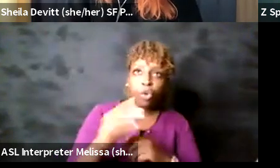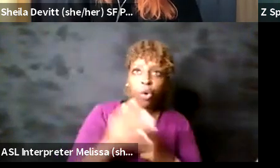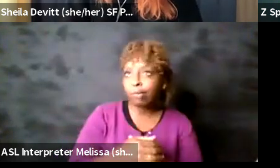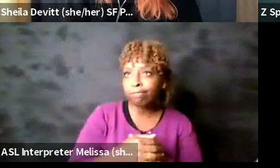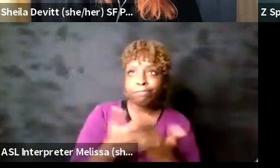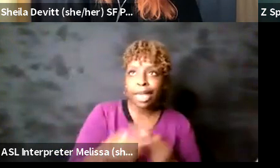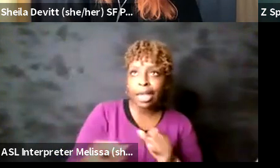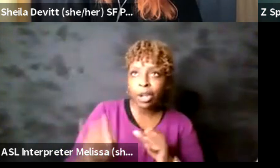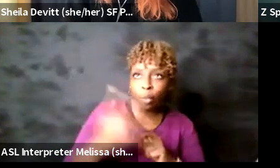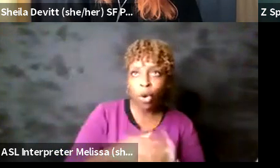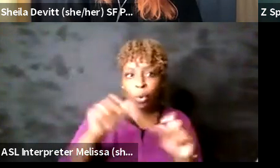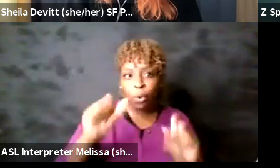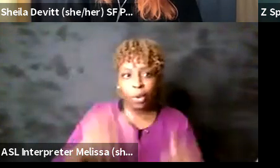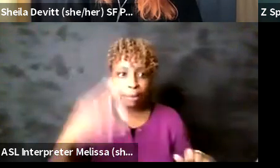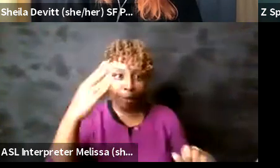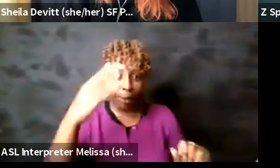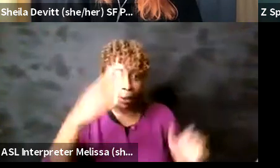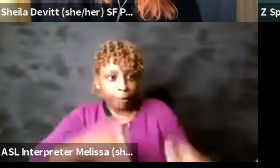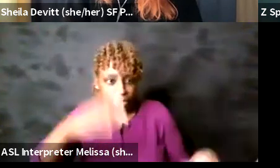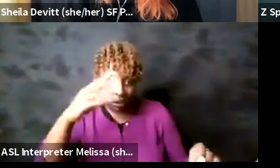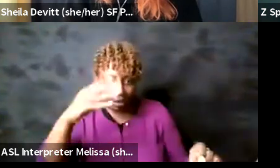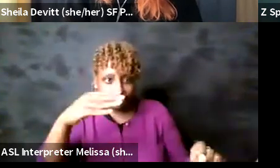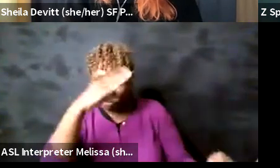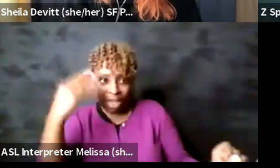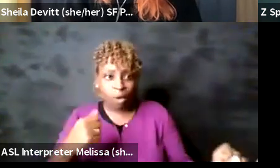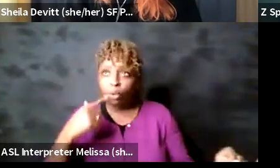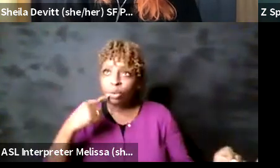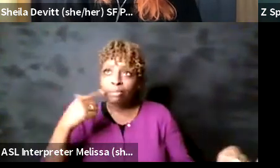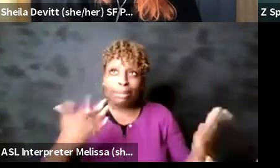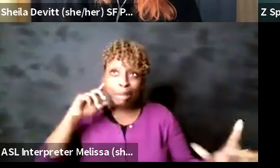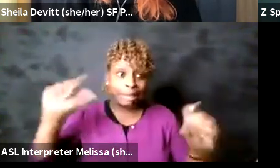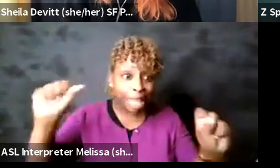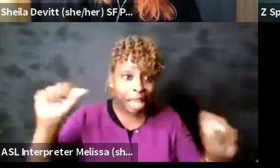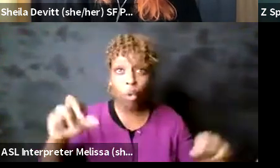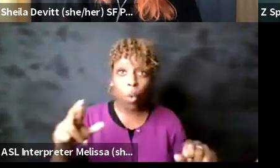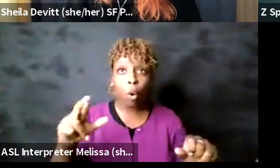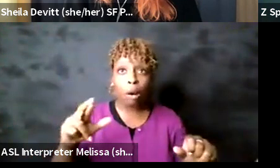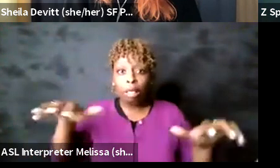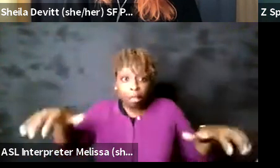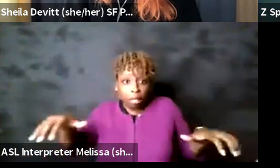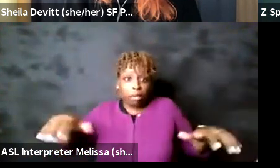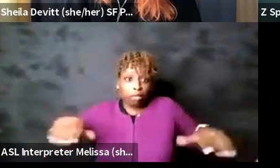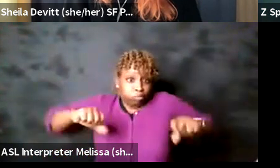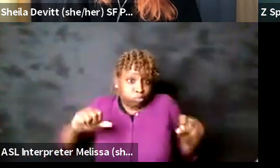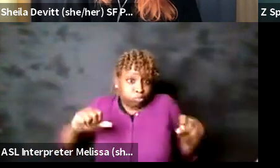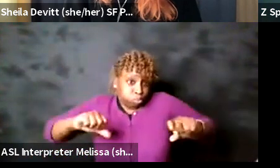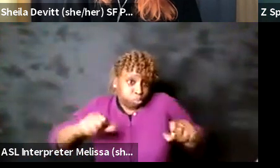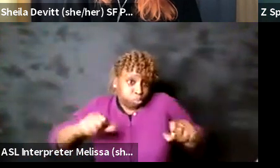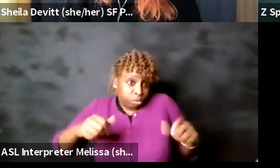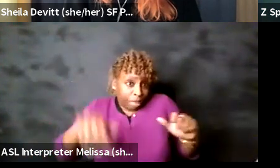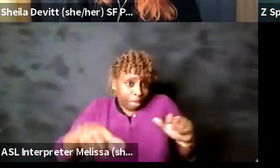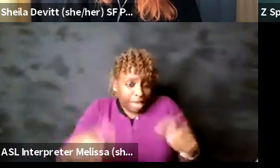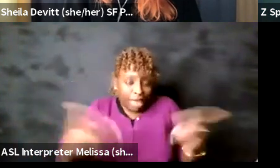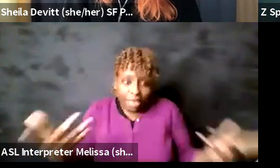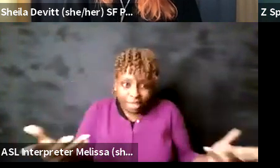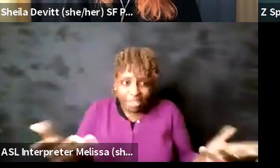in the space for example or taking up too much space um which is usually just any as I'm sure anyone again I can't speak to the